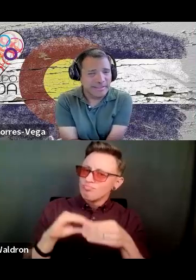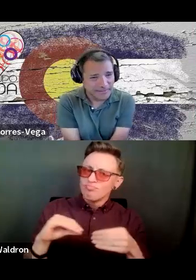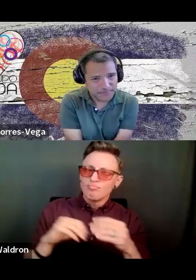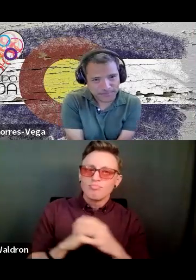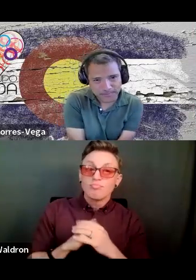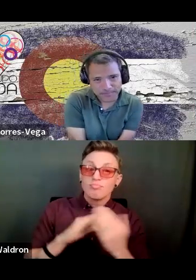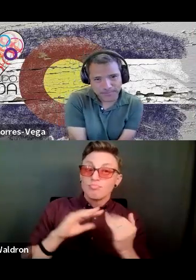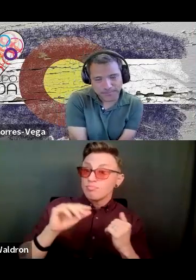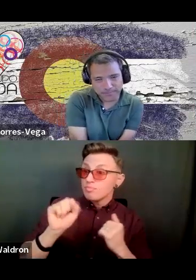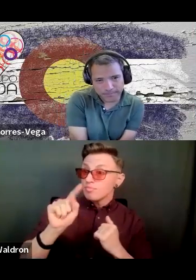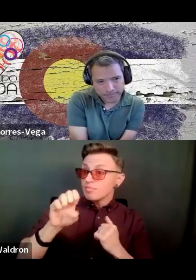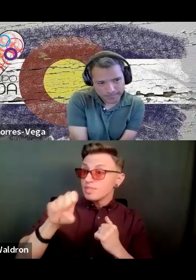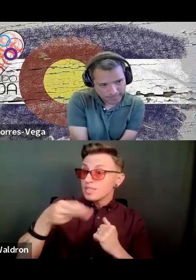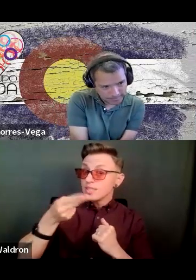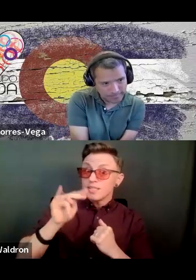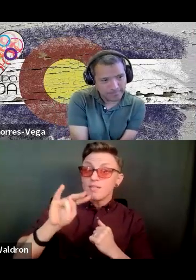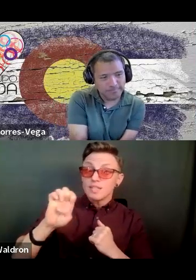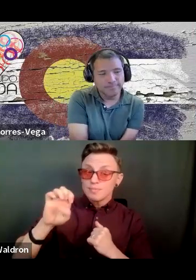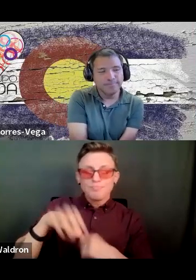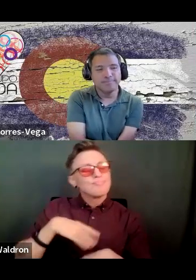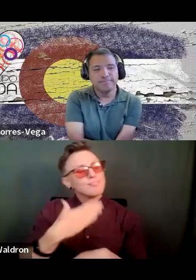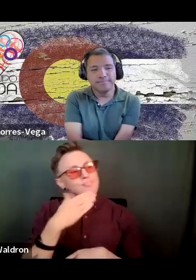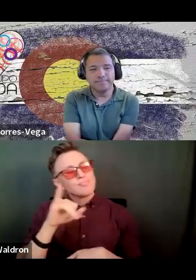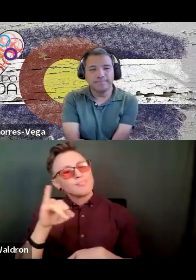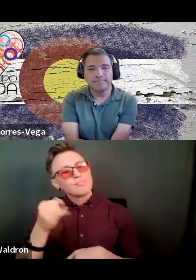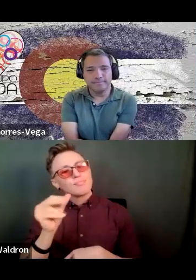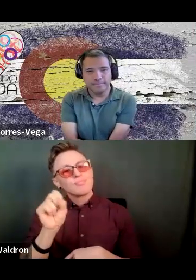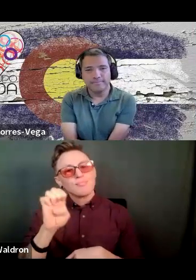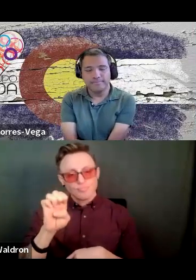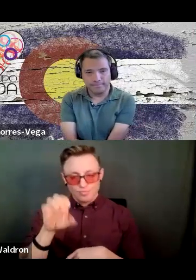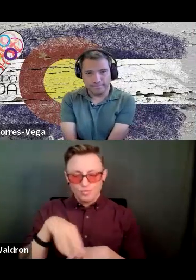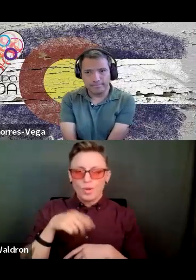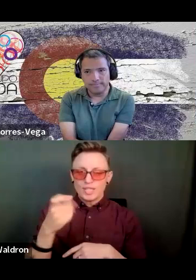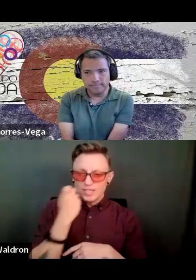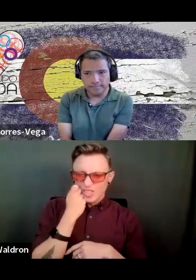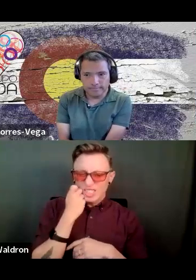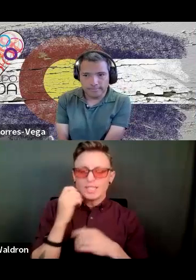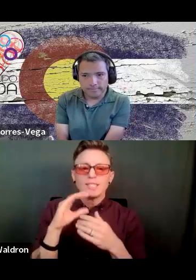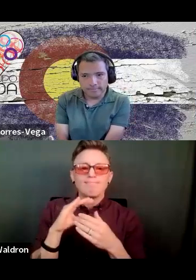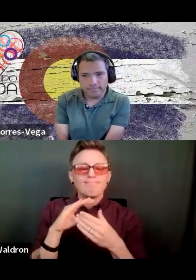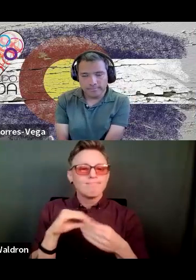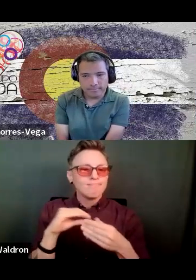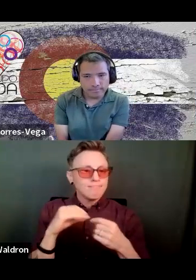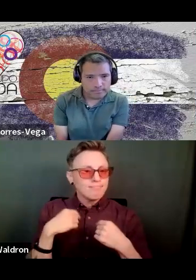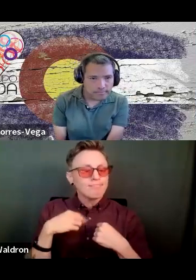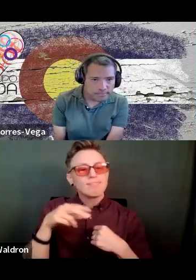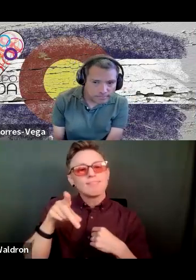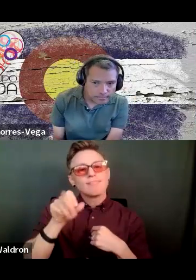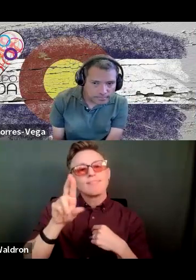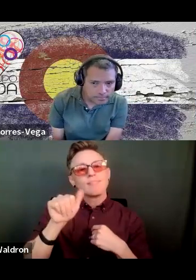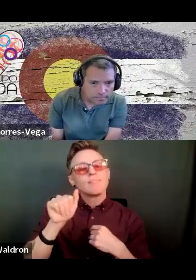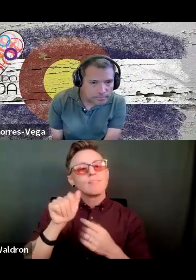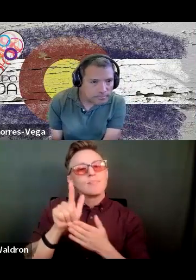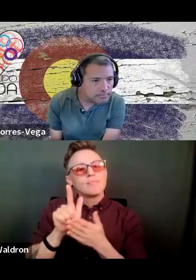Stephanie? Thank you, Jose. You know, as previously stated, you know, I was a paralegal in trying to